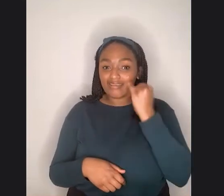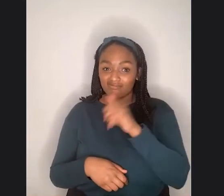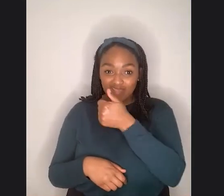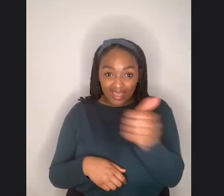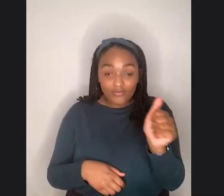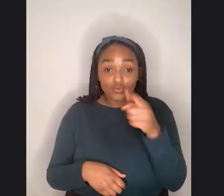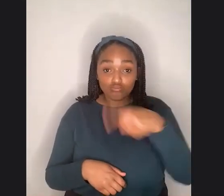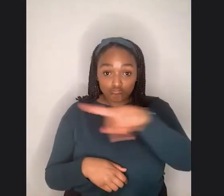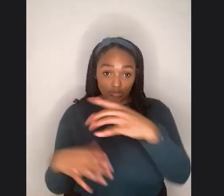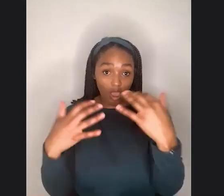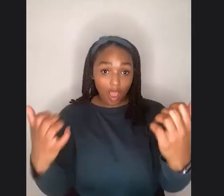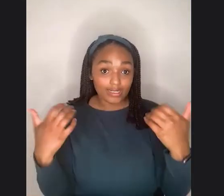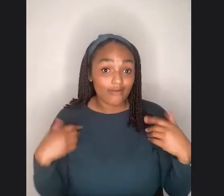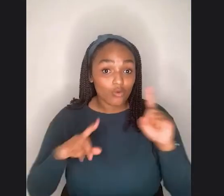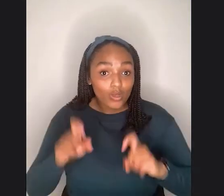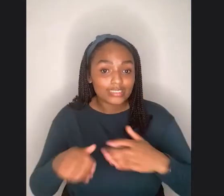what's next for you, Artie?